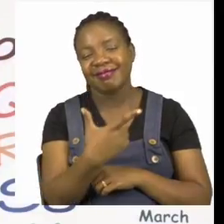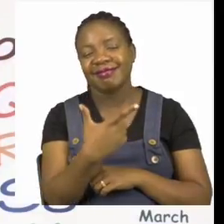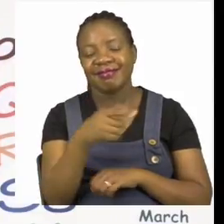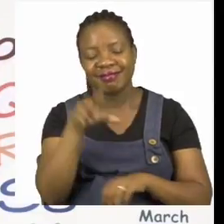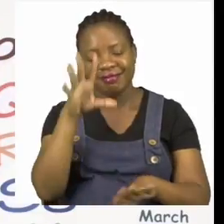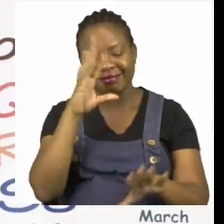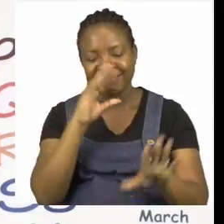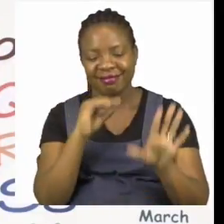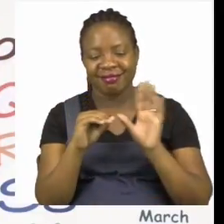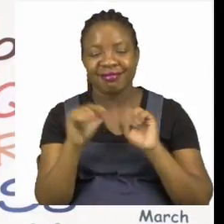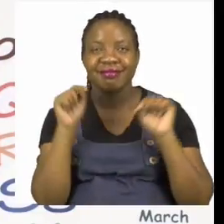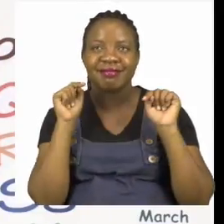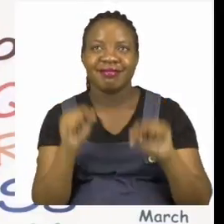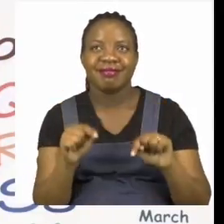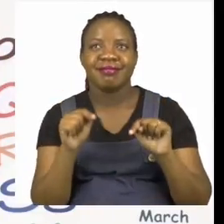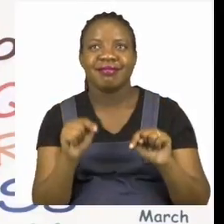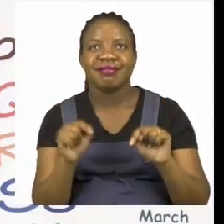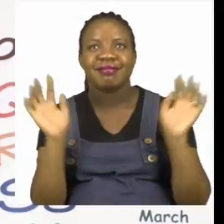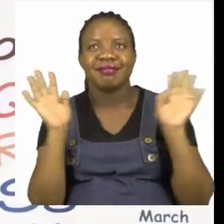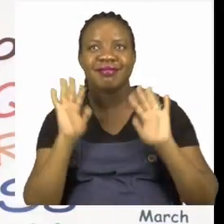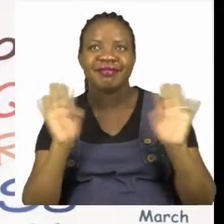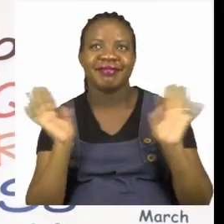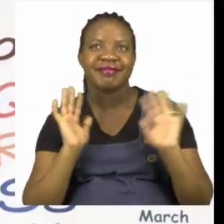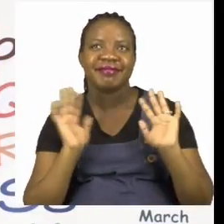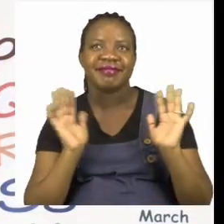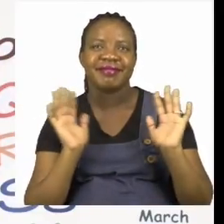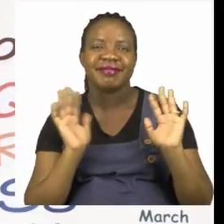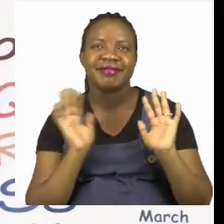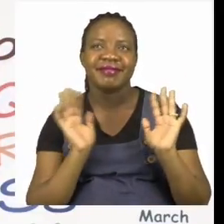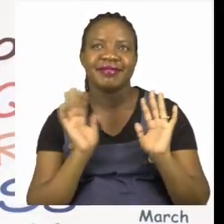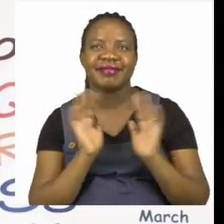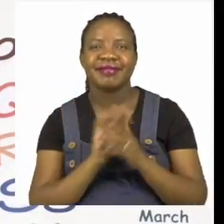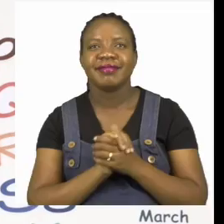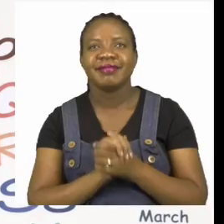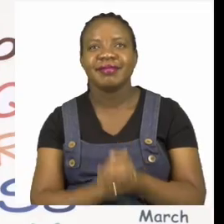for joining us today and goodbye.